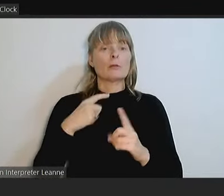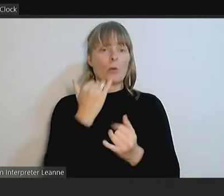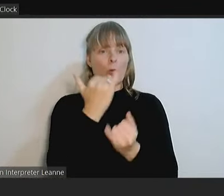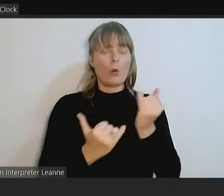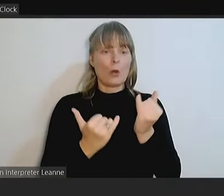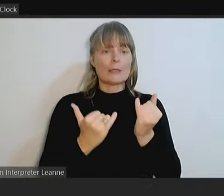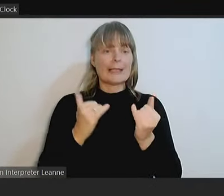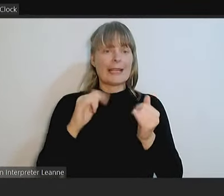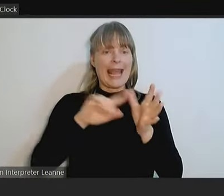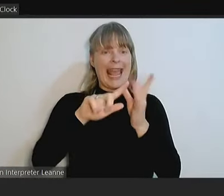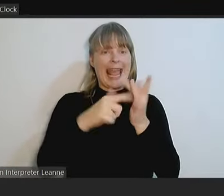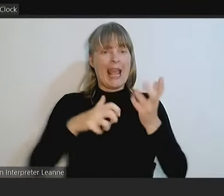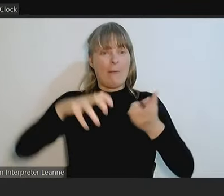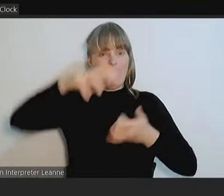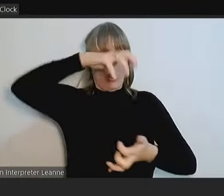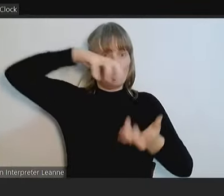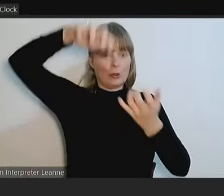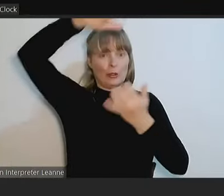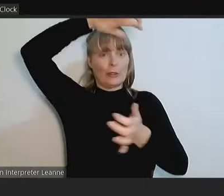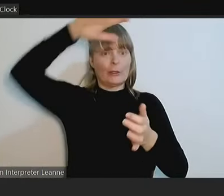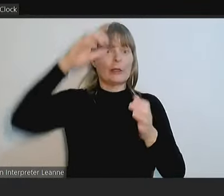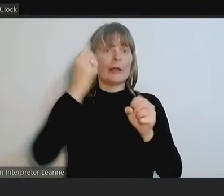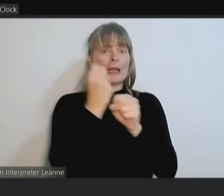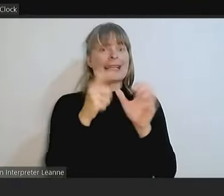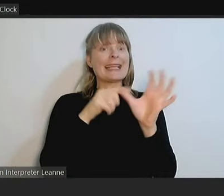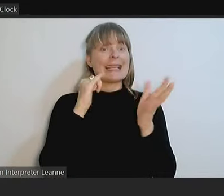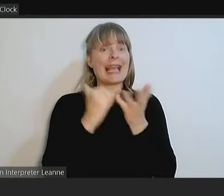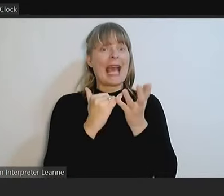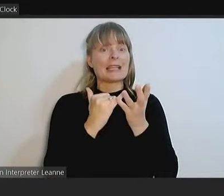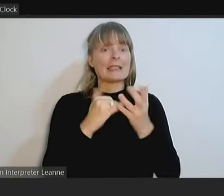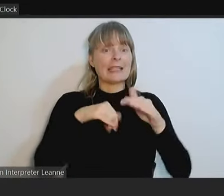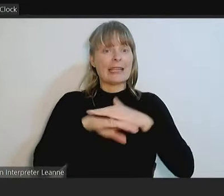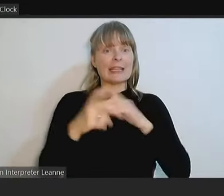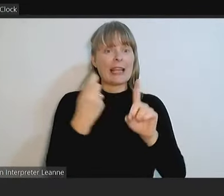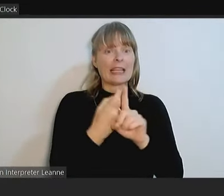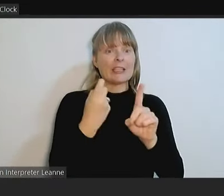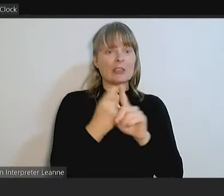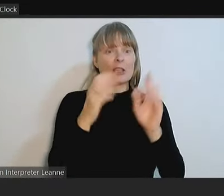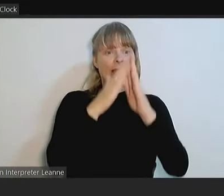residential gas appliances are phased out by 2035?